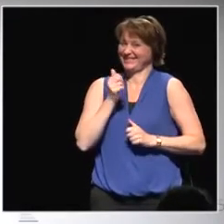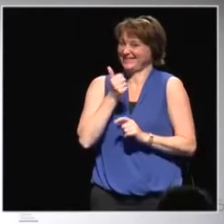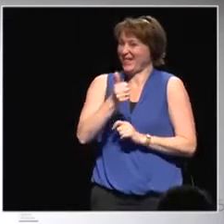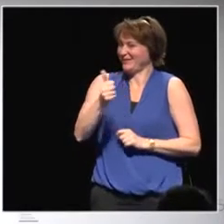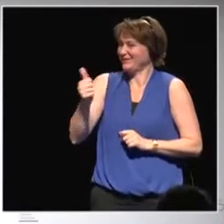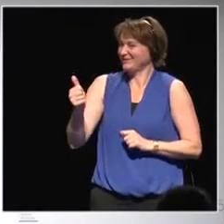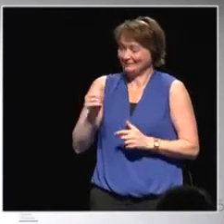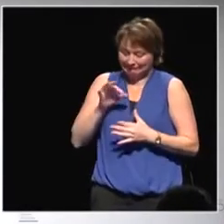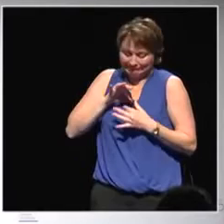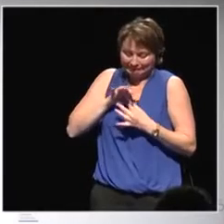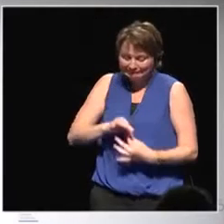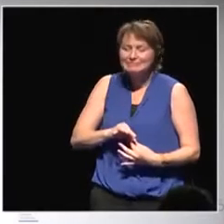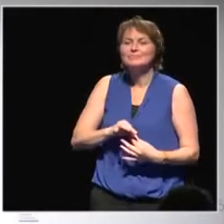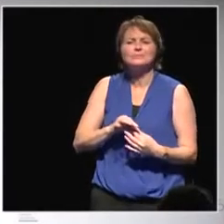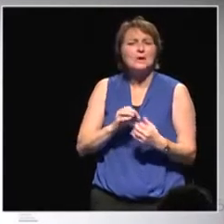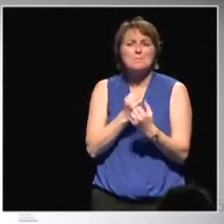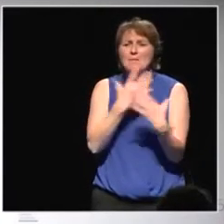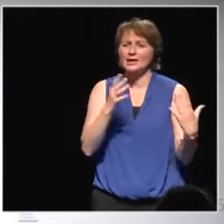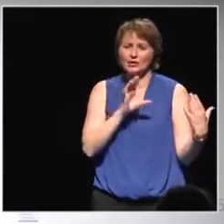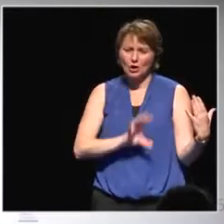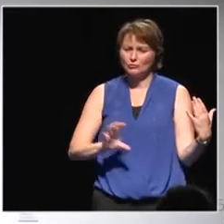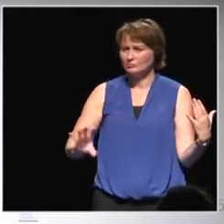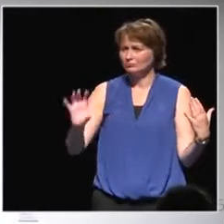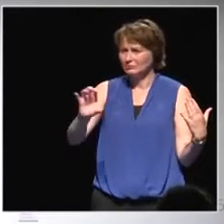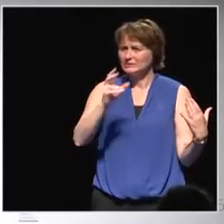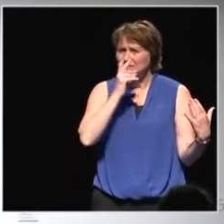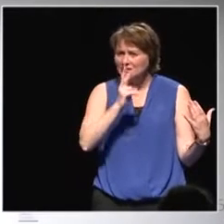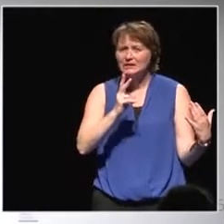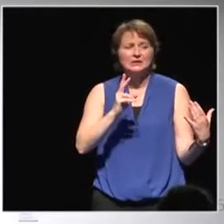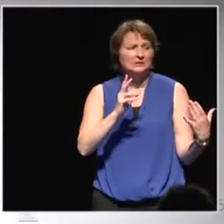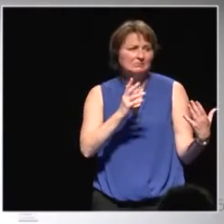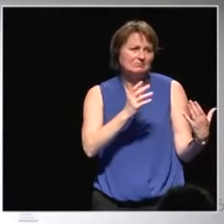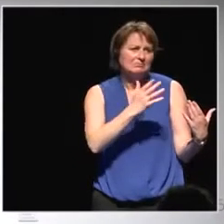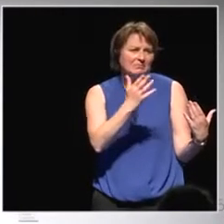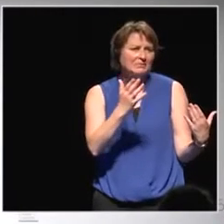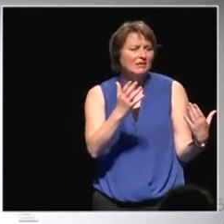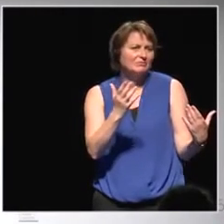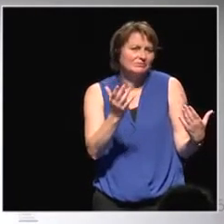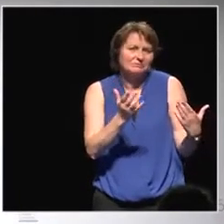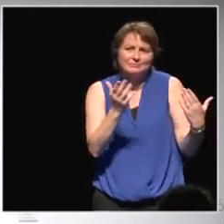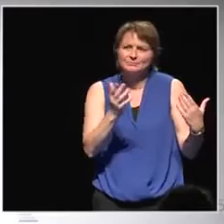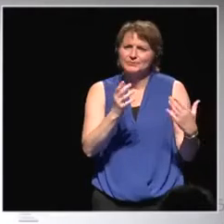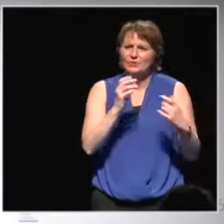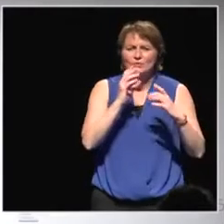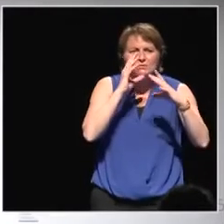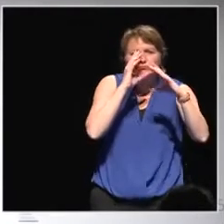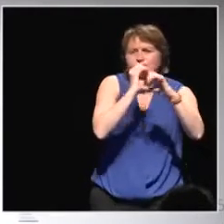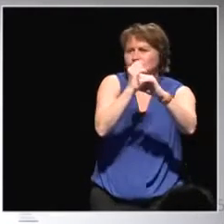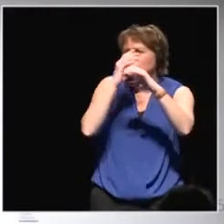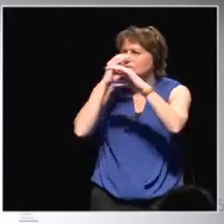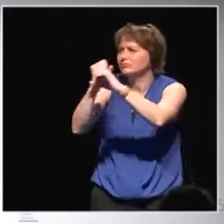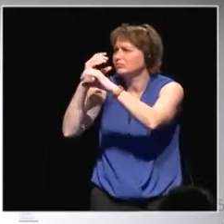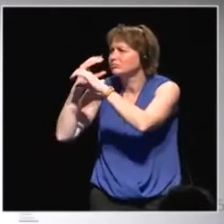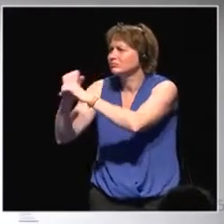we can also observe in many countries where there is a refocusing on